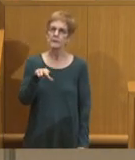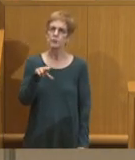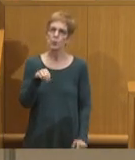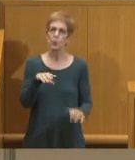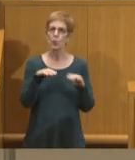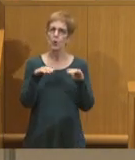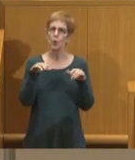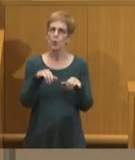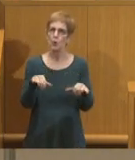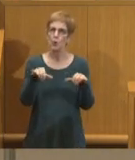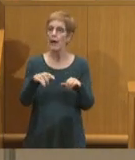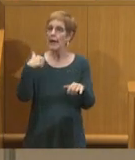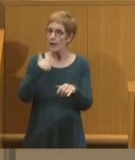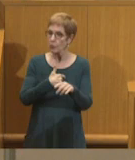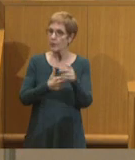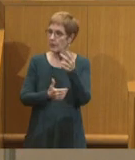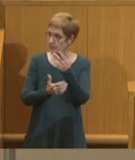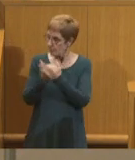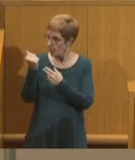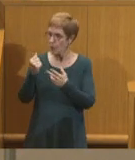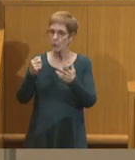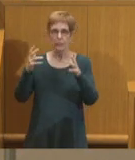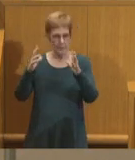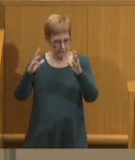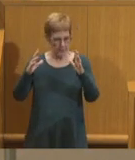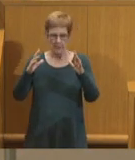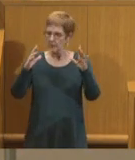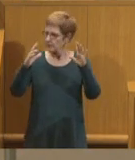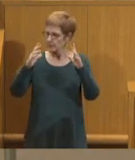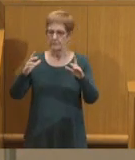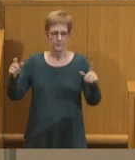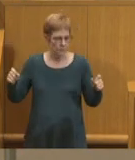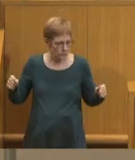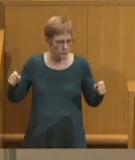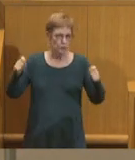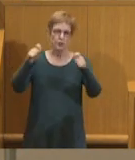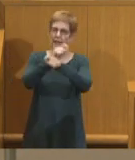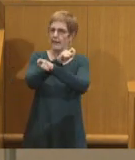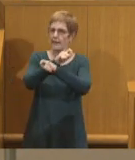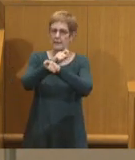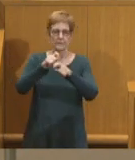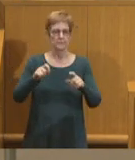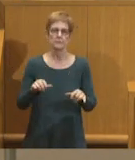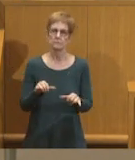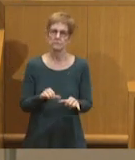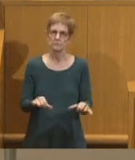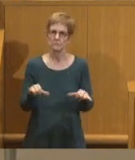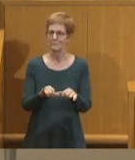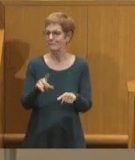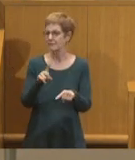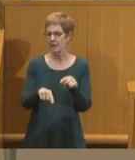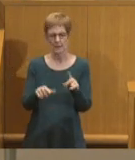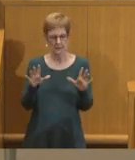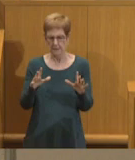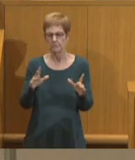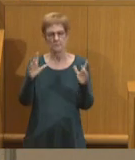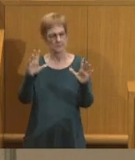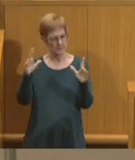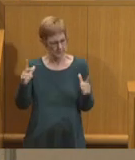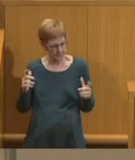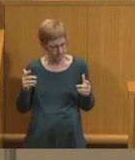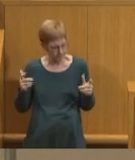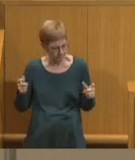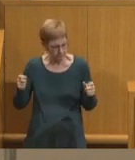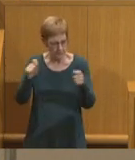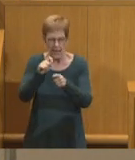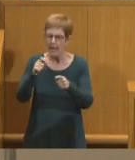we have both followed through on our commitments to disrupt the status quo. But while we were talking he said something